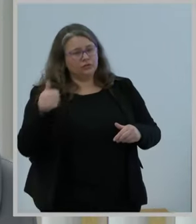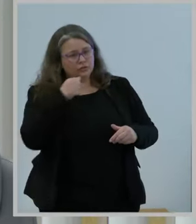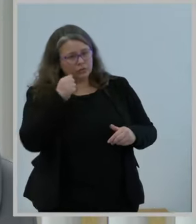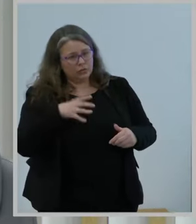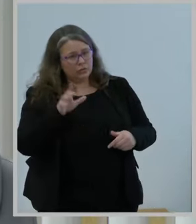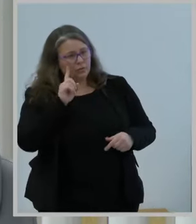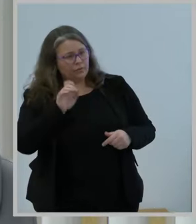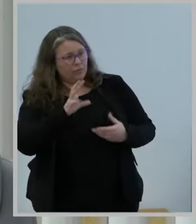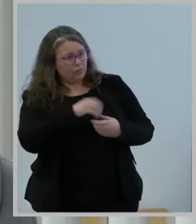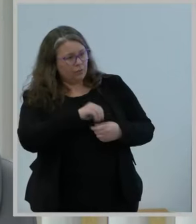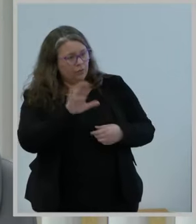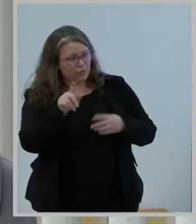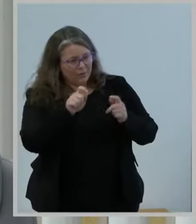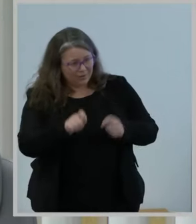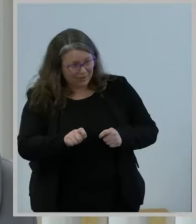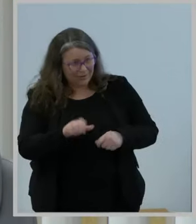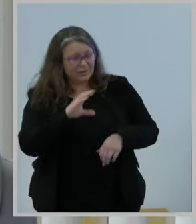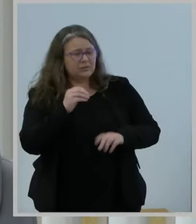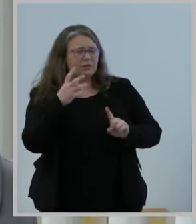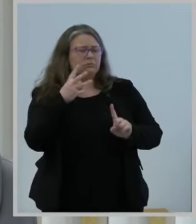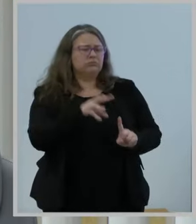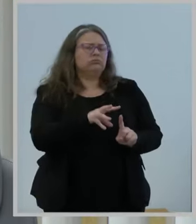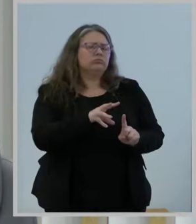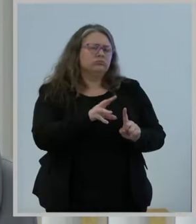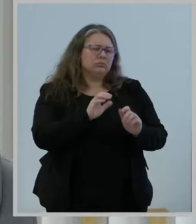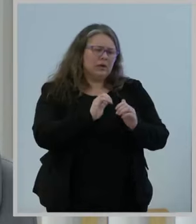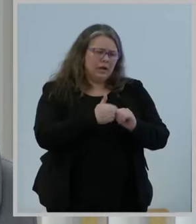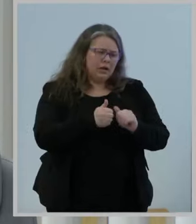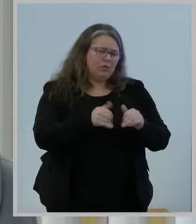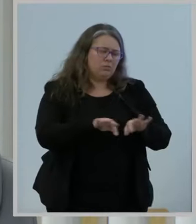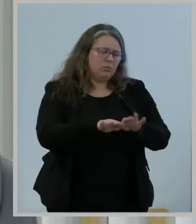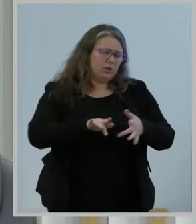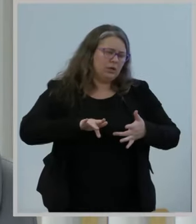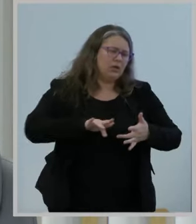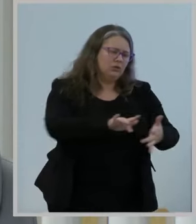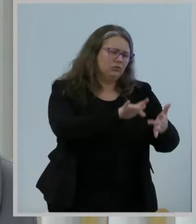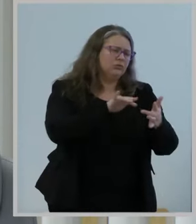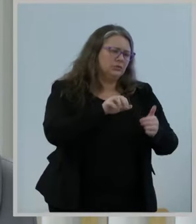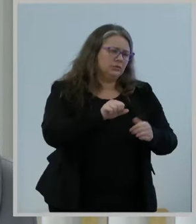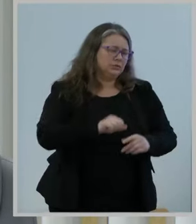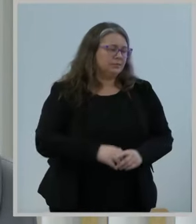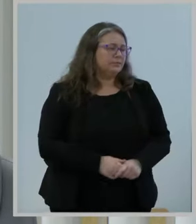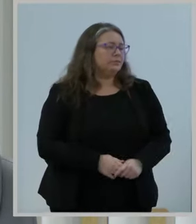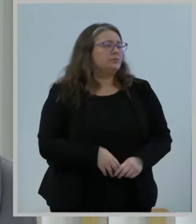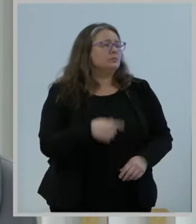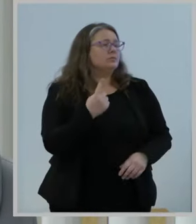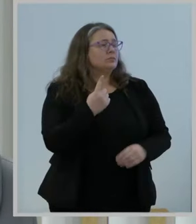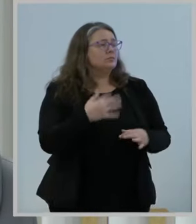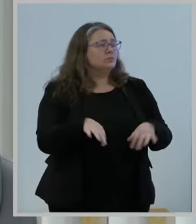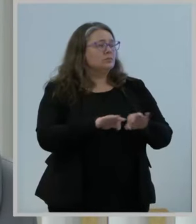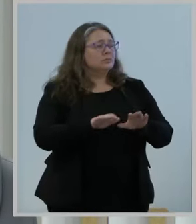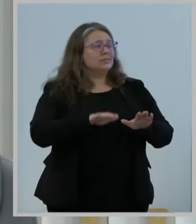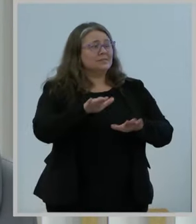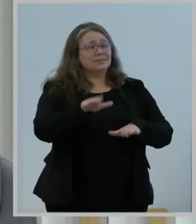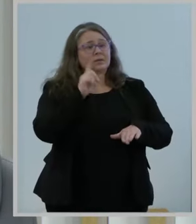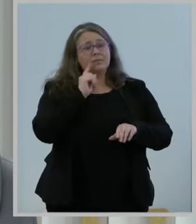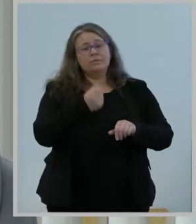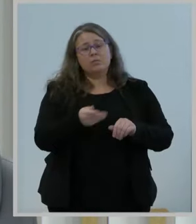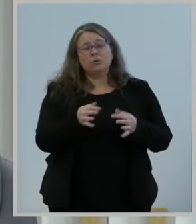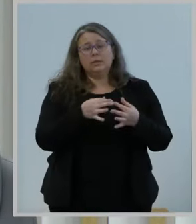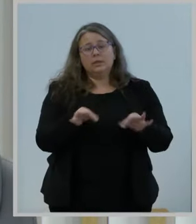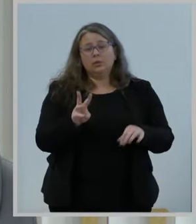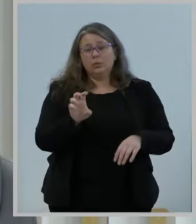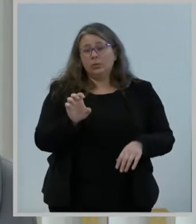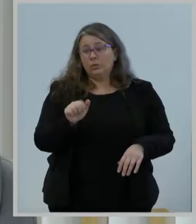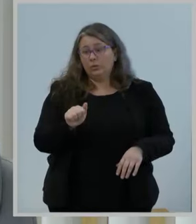importance of outreach to consumers. One critical step to be able to receive multilingual WIA is to set your phone